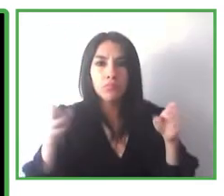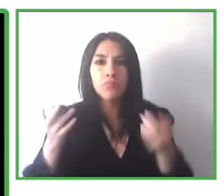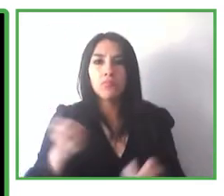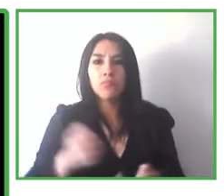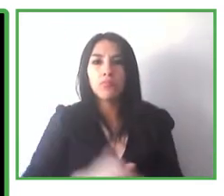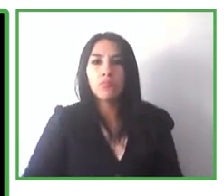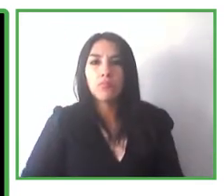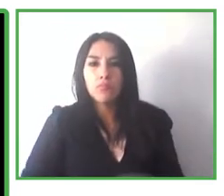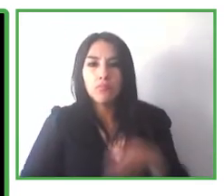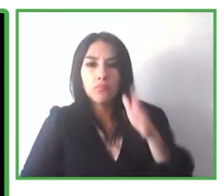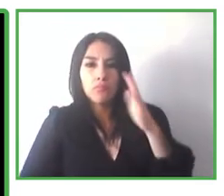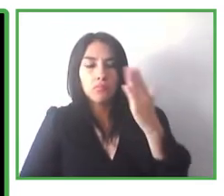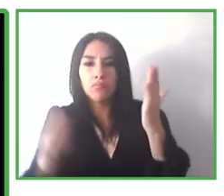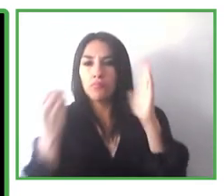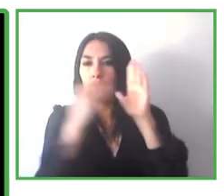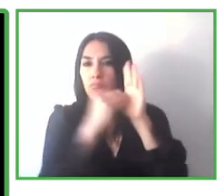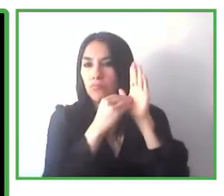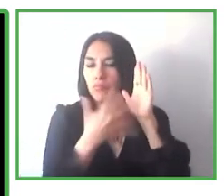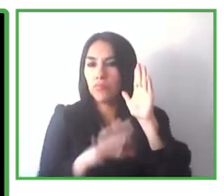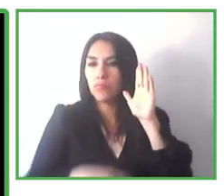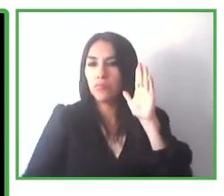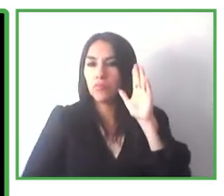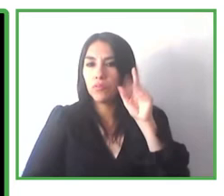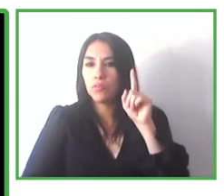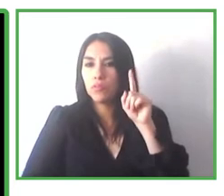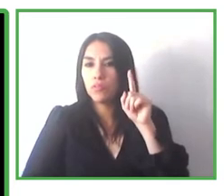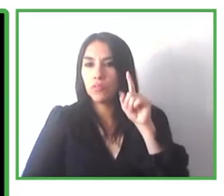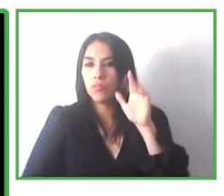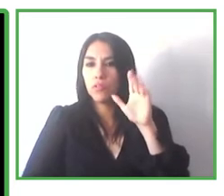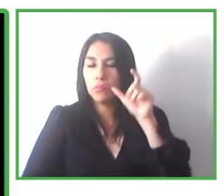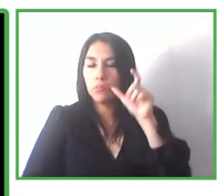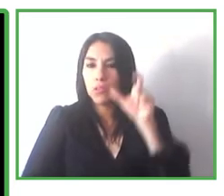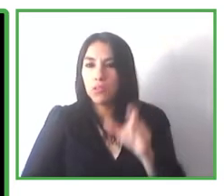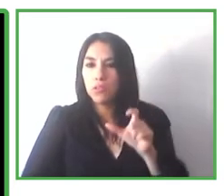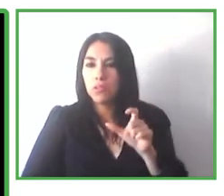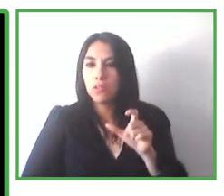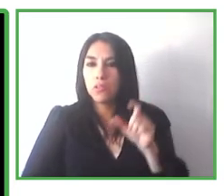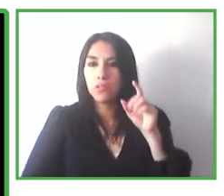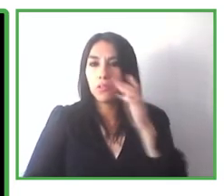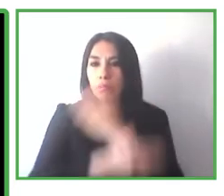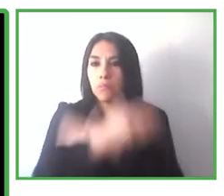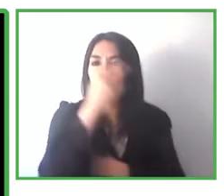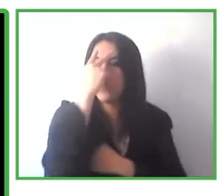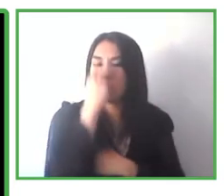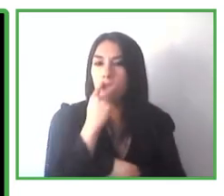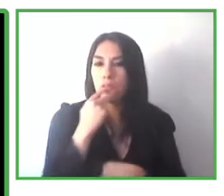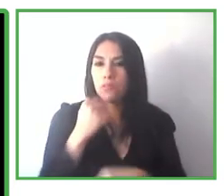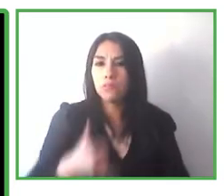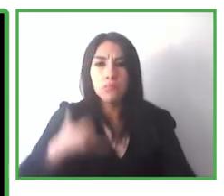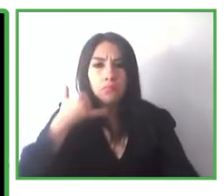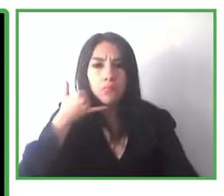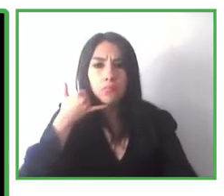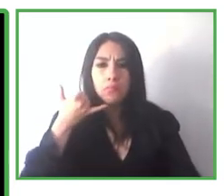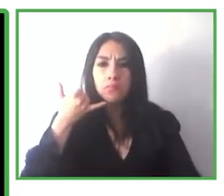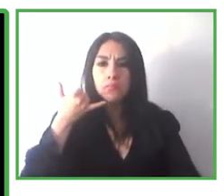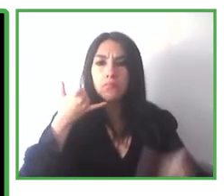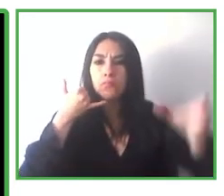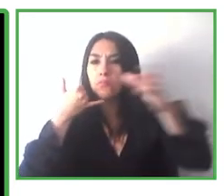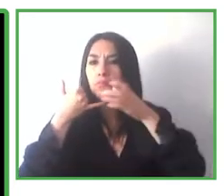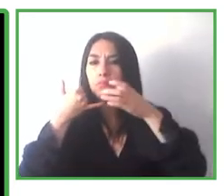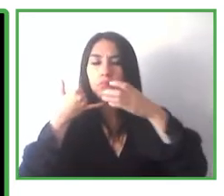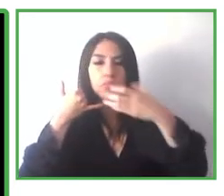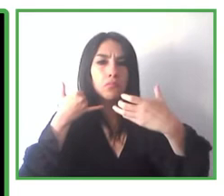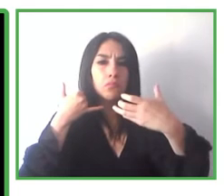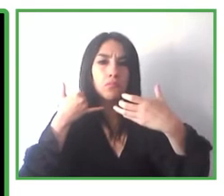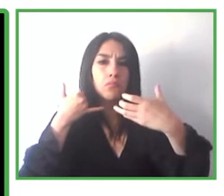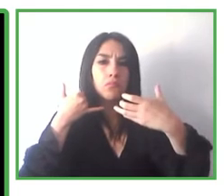of the packages in Europe will include the Netherlands code to help people with visual disabilities to get all of the information and